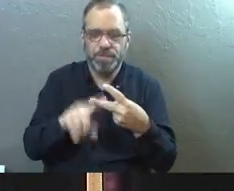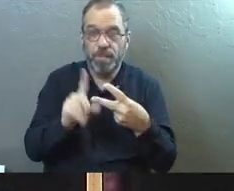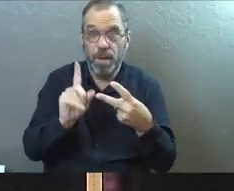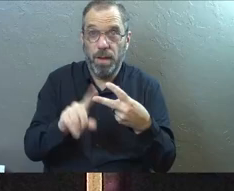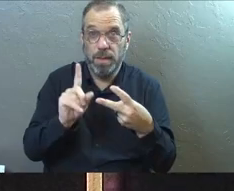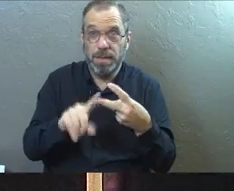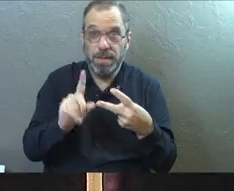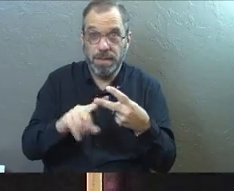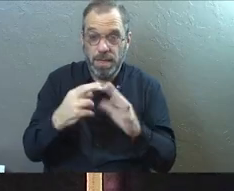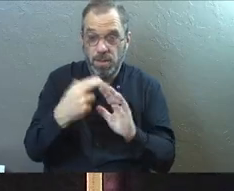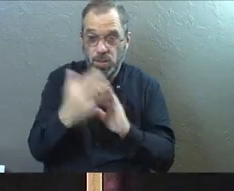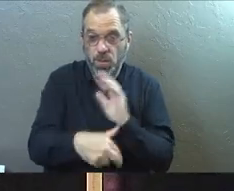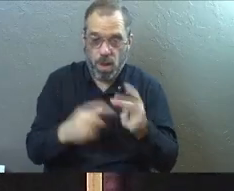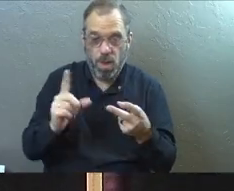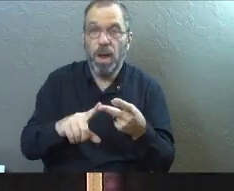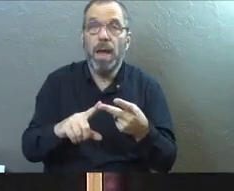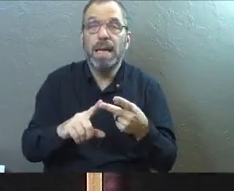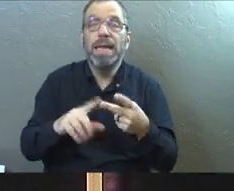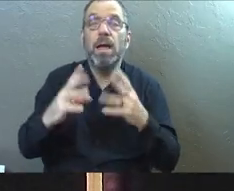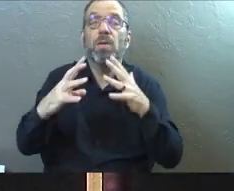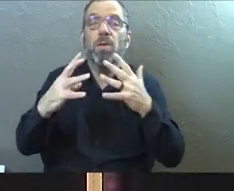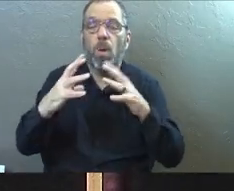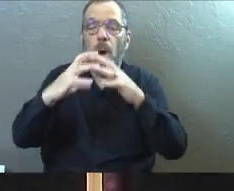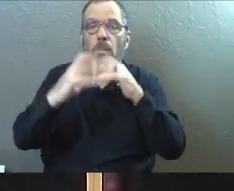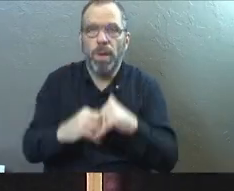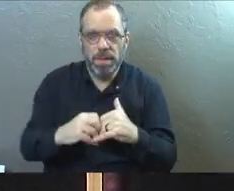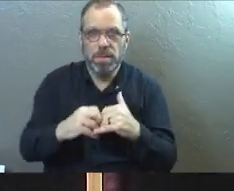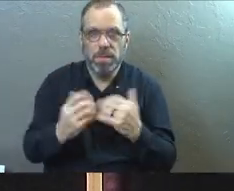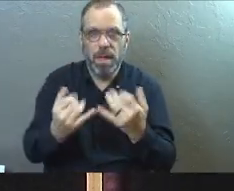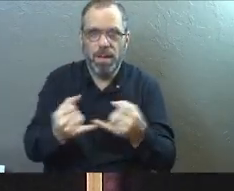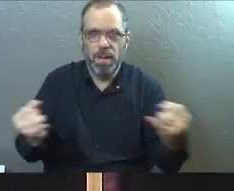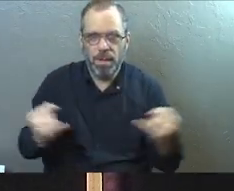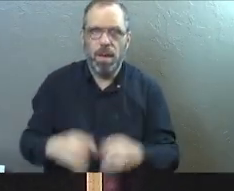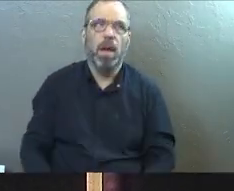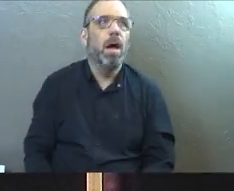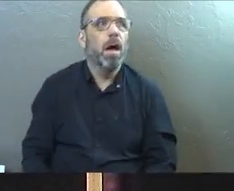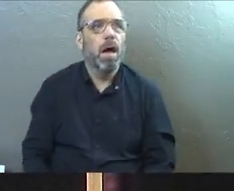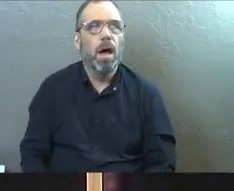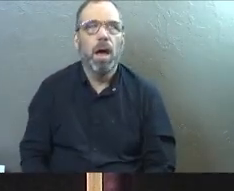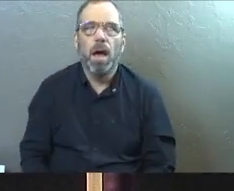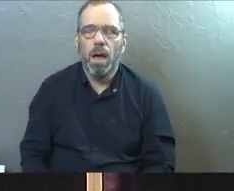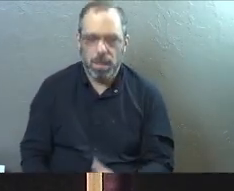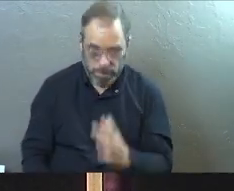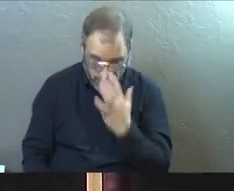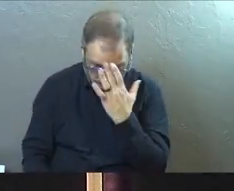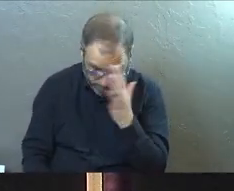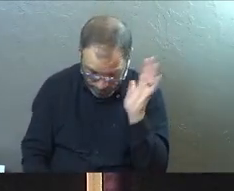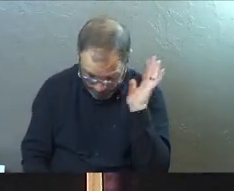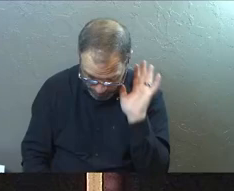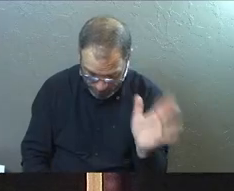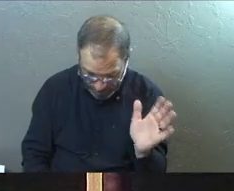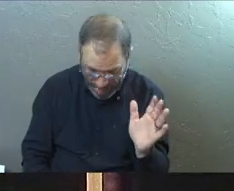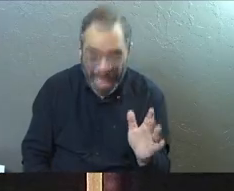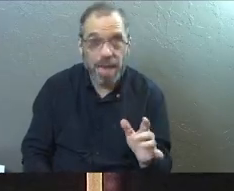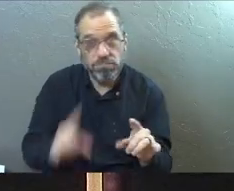God does, a part of his role with barriers is he also breaks them. Like what? This is so weird. It sounds contradicting. It's not, I